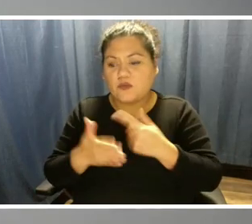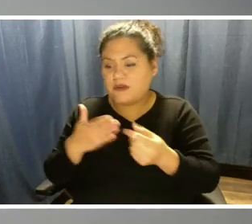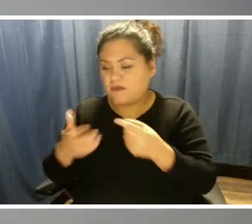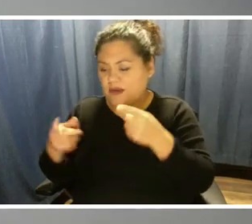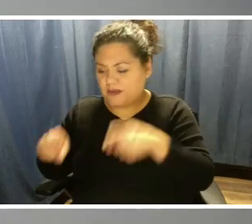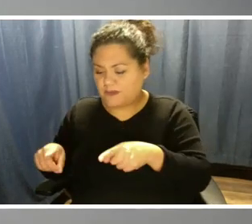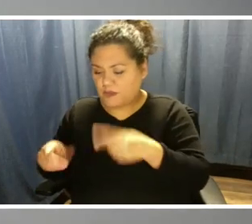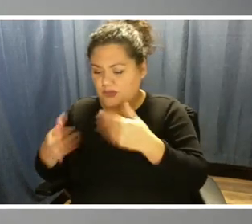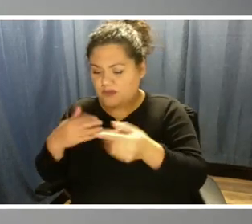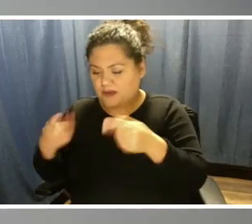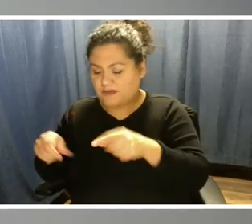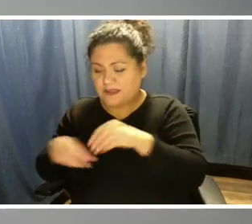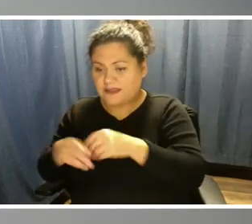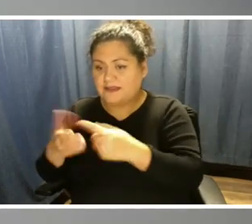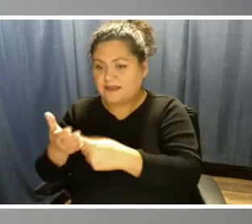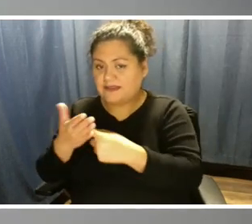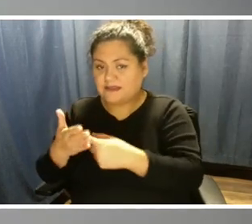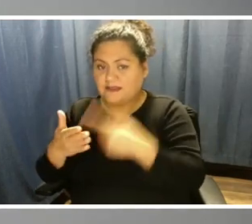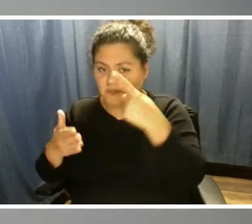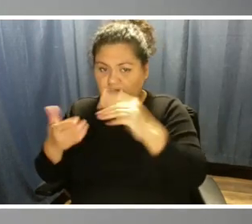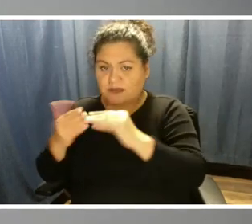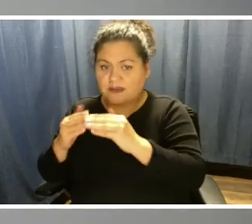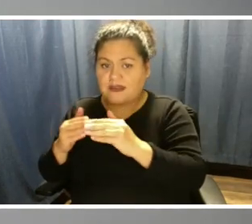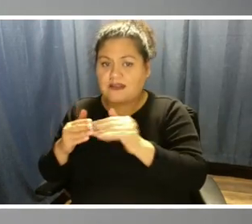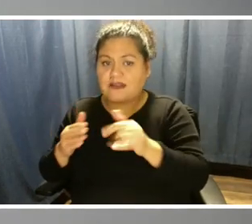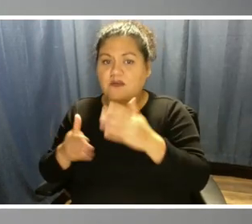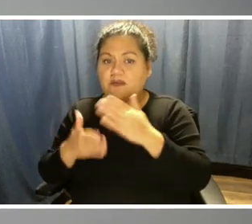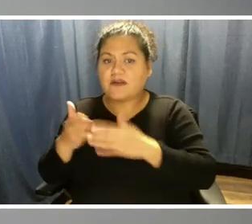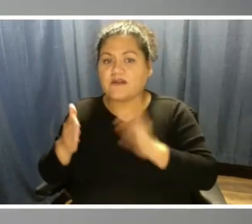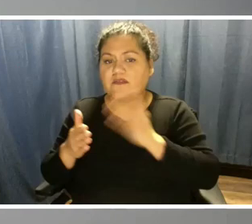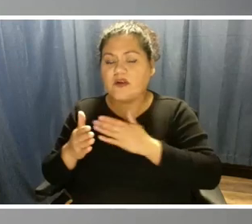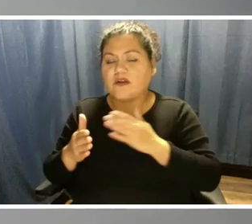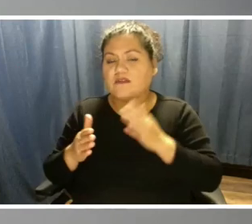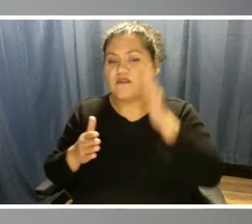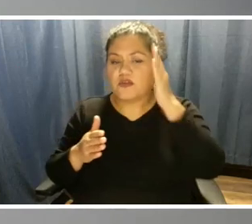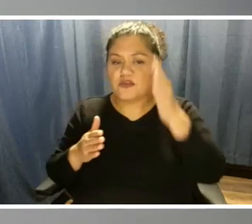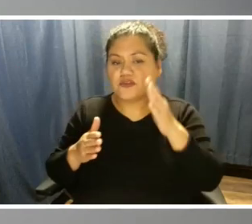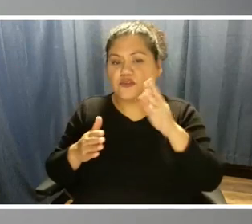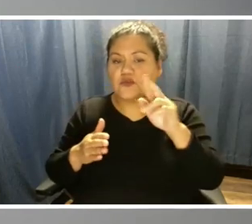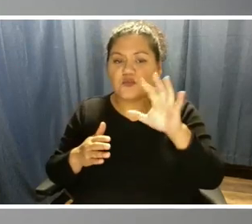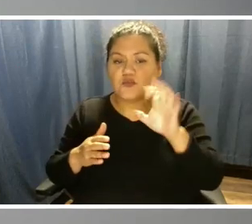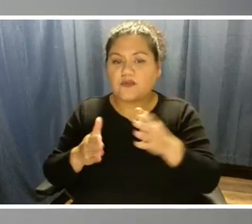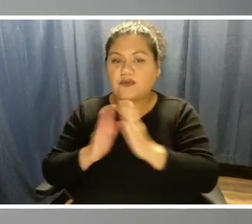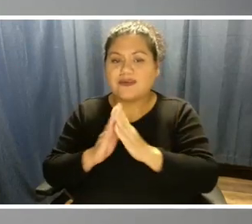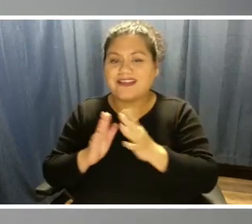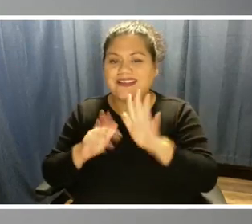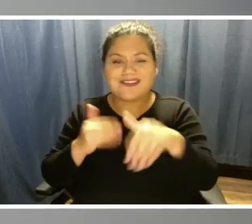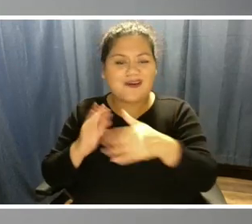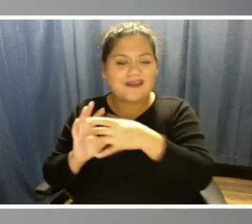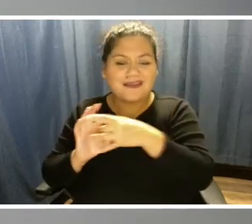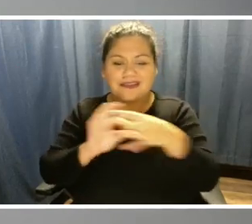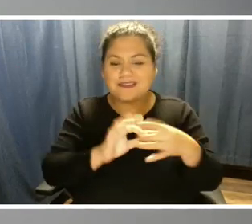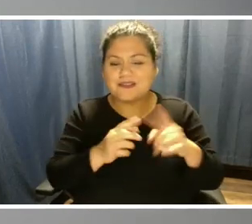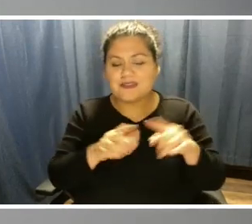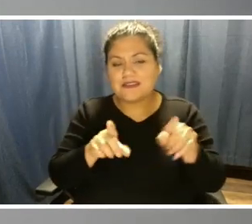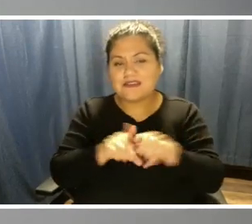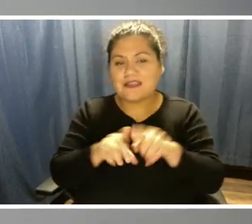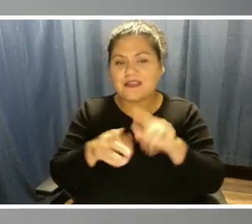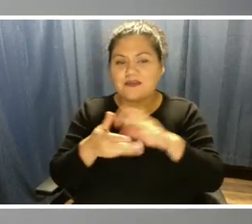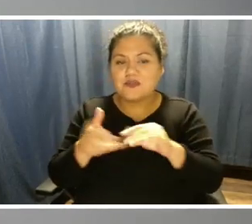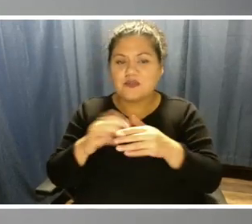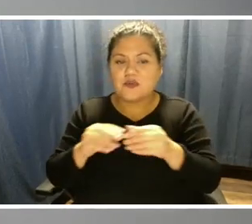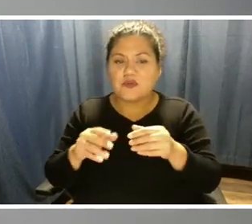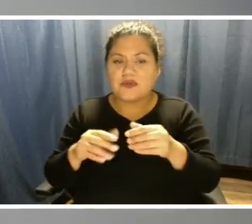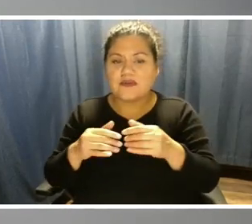community discussion. And that'll be an element of our future rate requests. So it's all connected to the same storyline that we began about a year